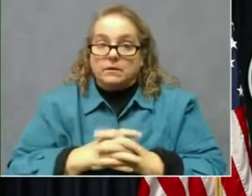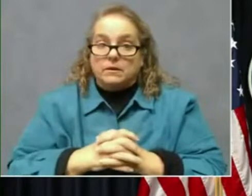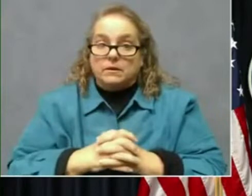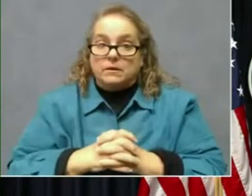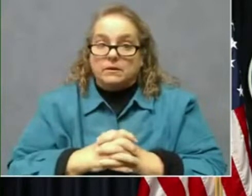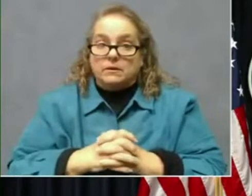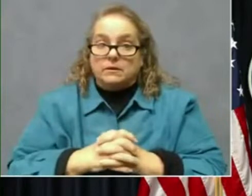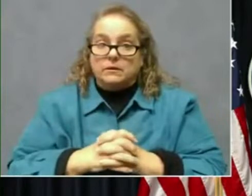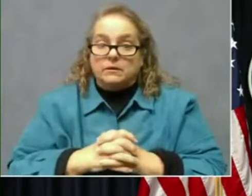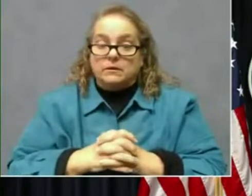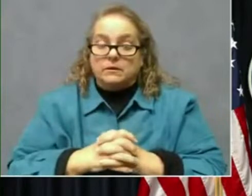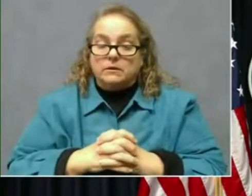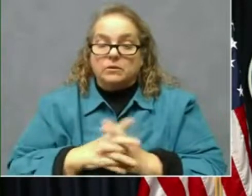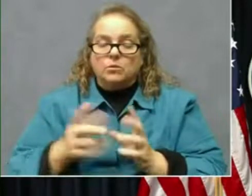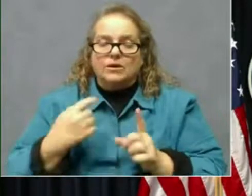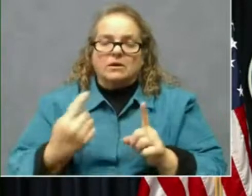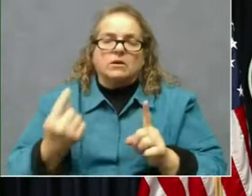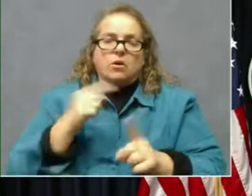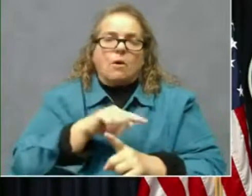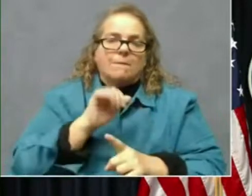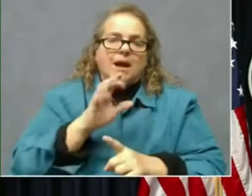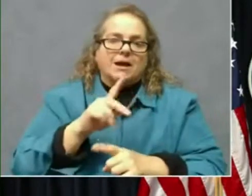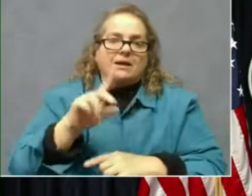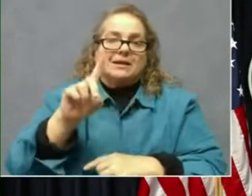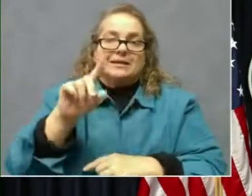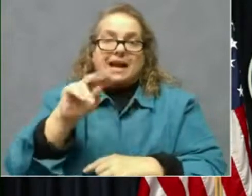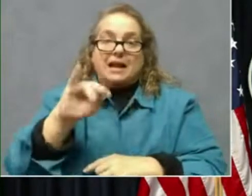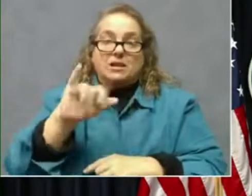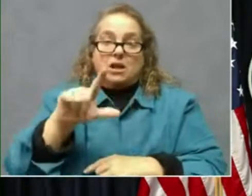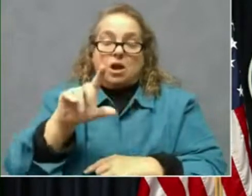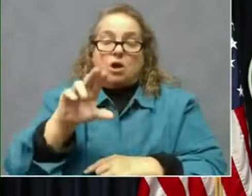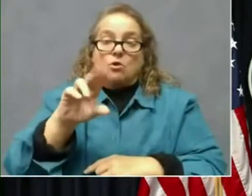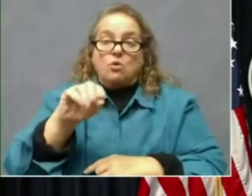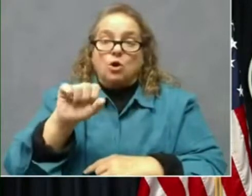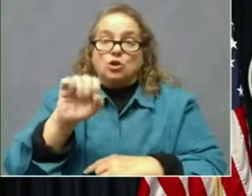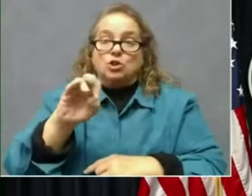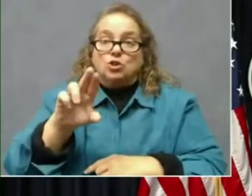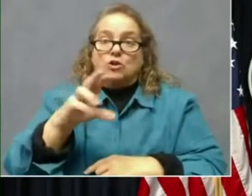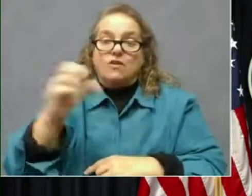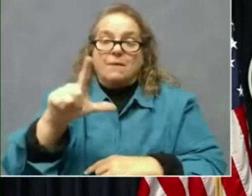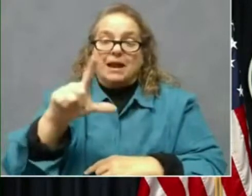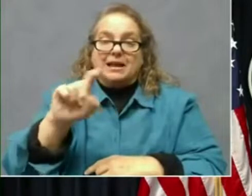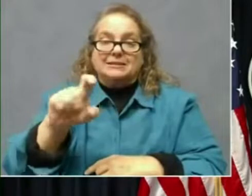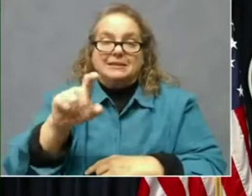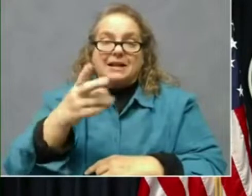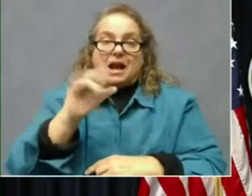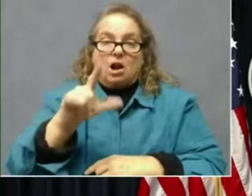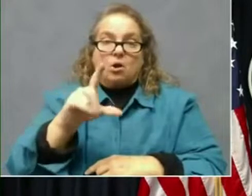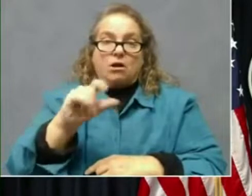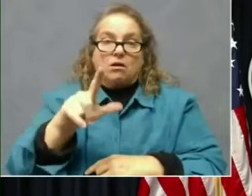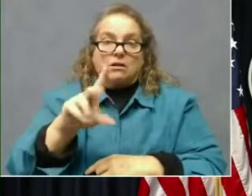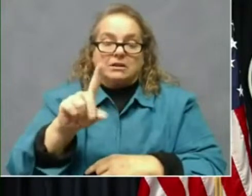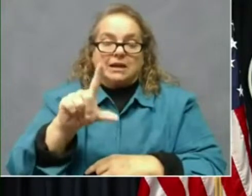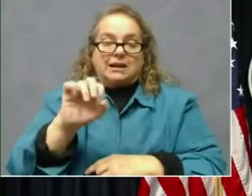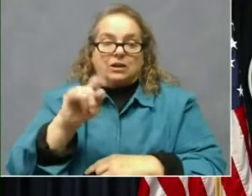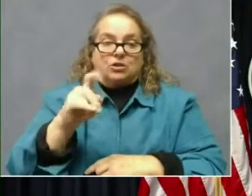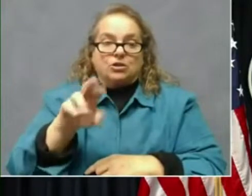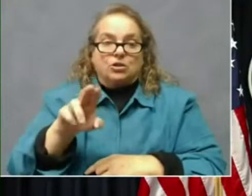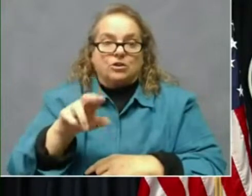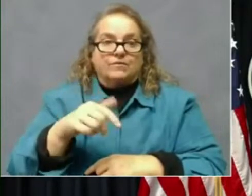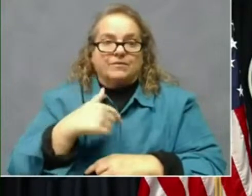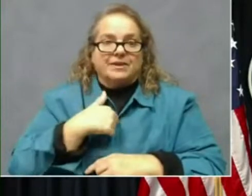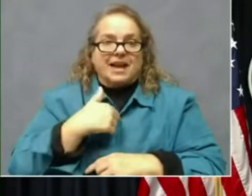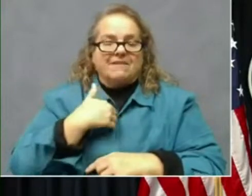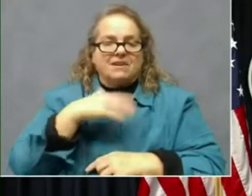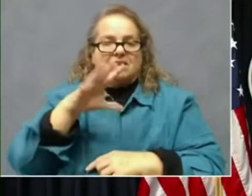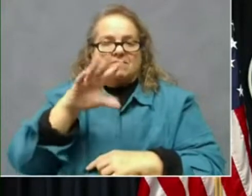We'll come back. Daniel DeRocher from the Lexington Herald later. I have like 50 questions. And so I'm